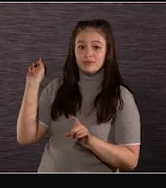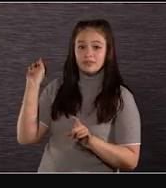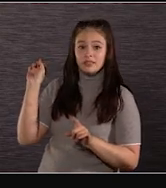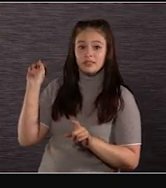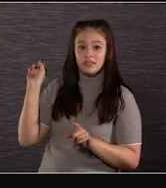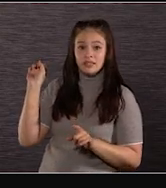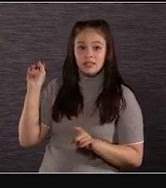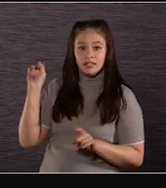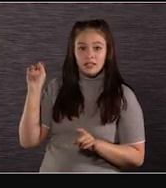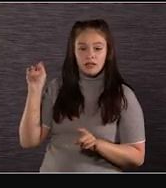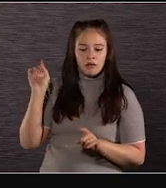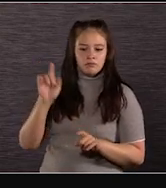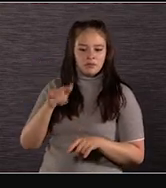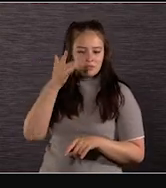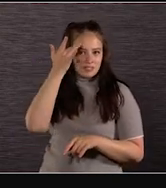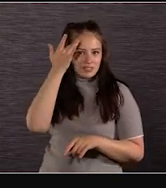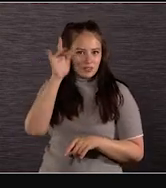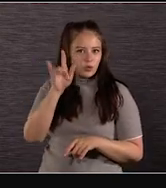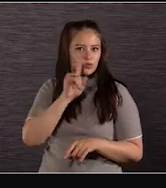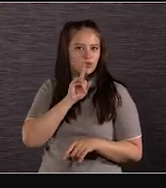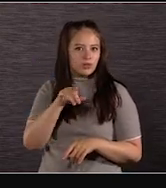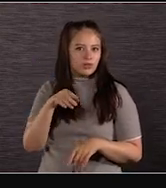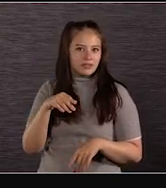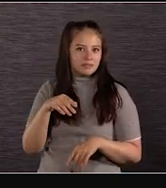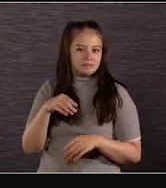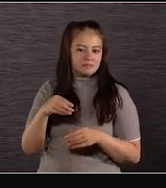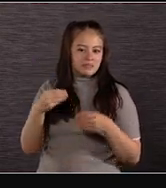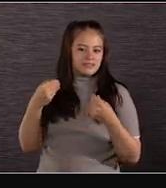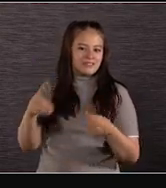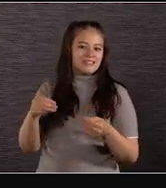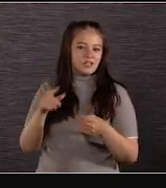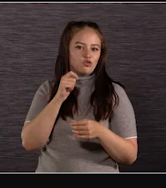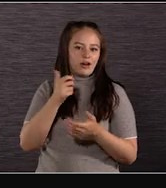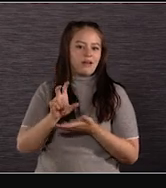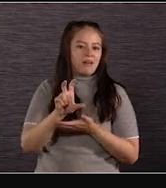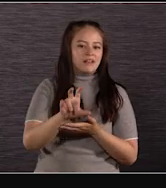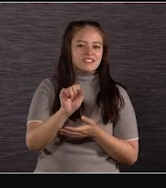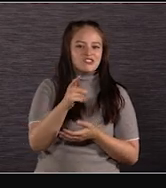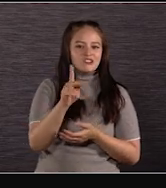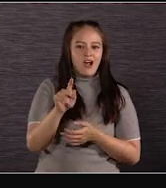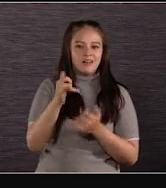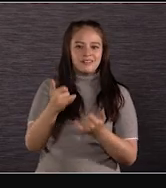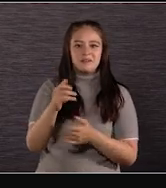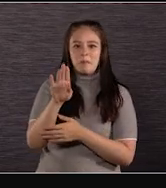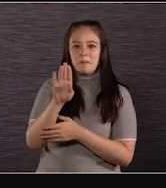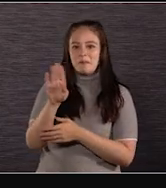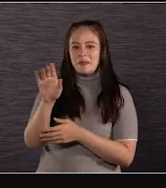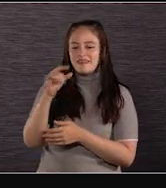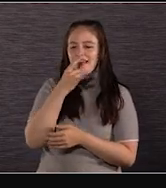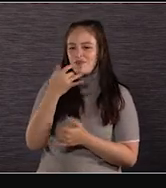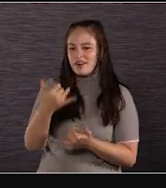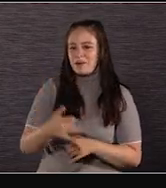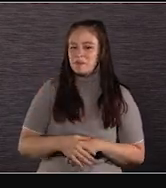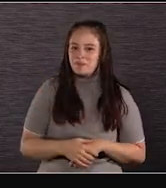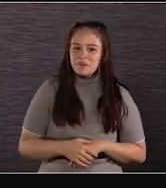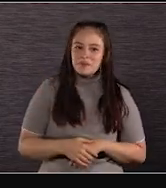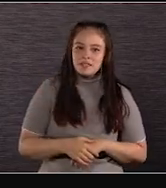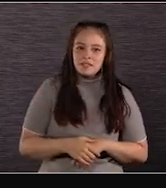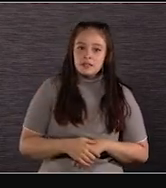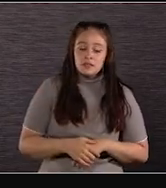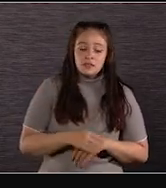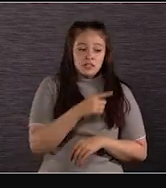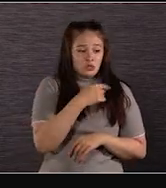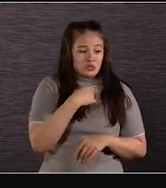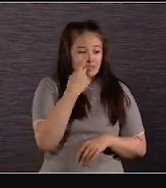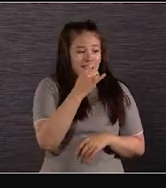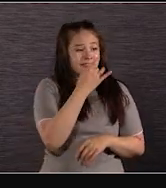I think it would be smart to sell your stock in BB lights right now. Blacks look solid, it's hanging on to detail in this incredibly bright